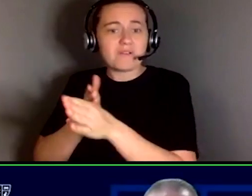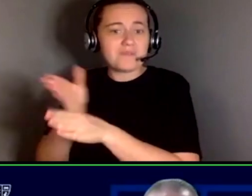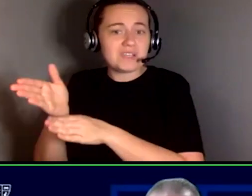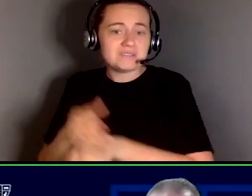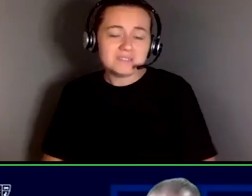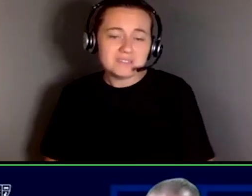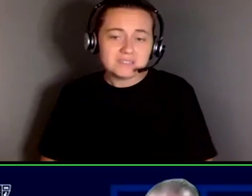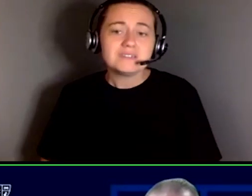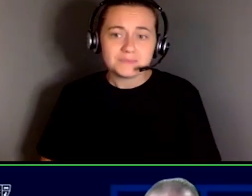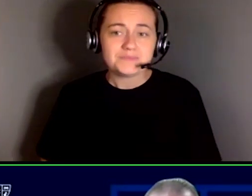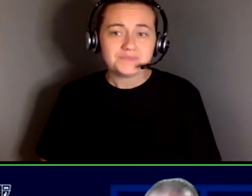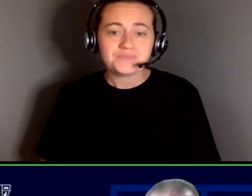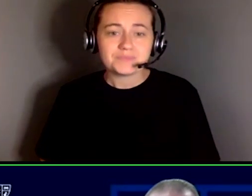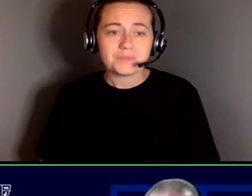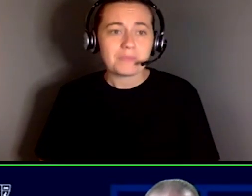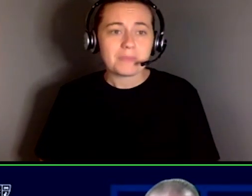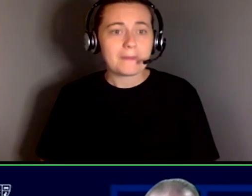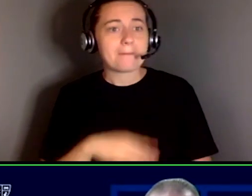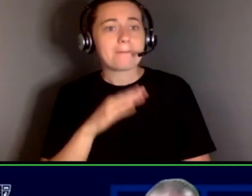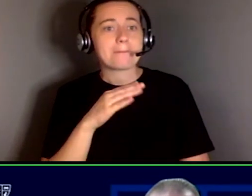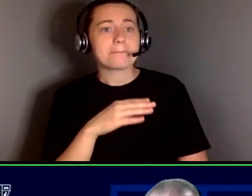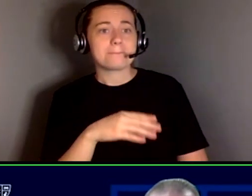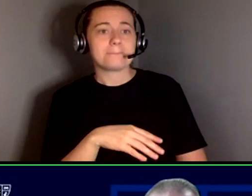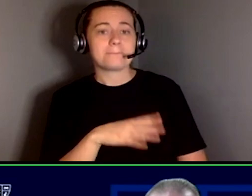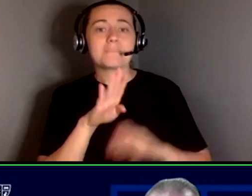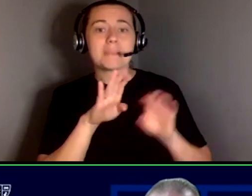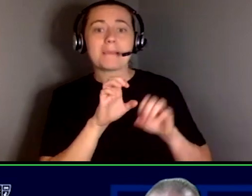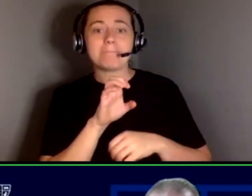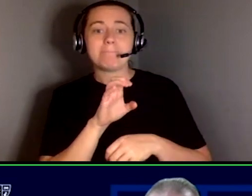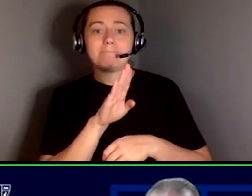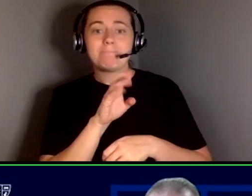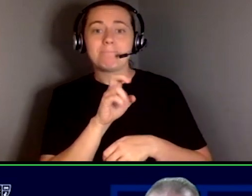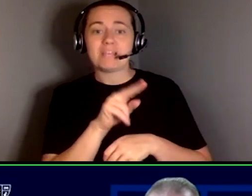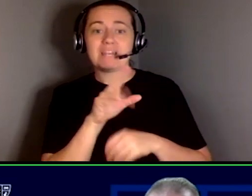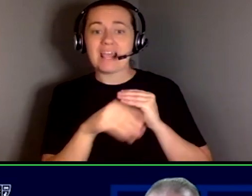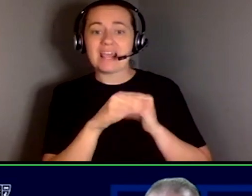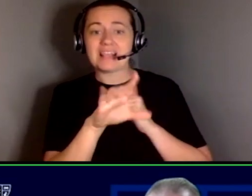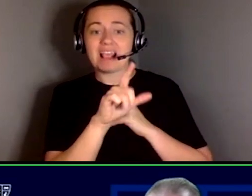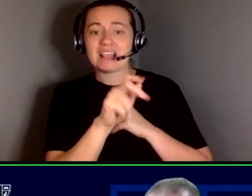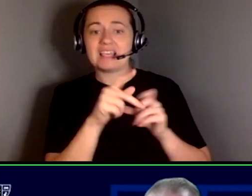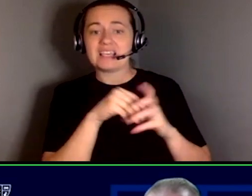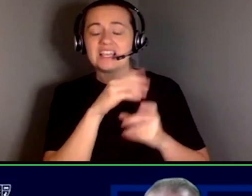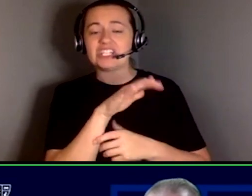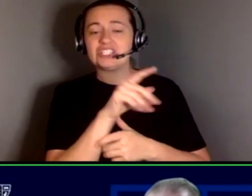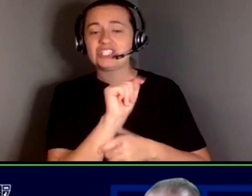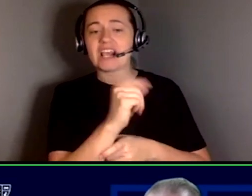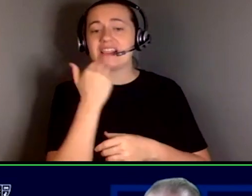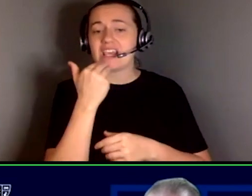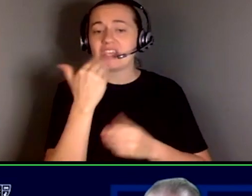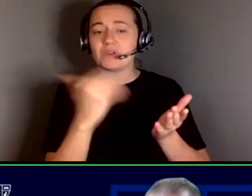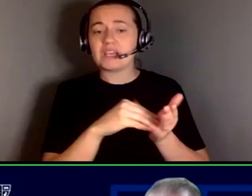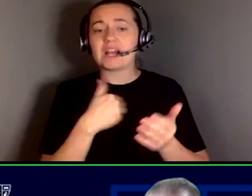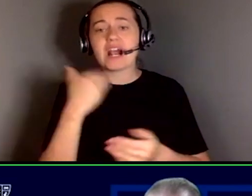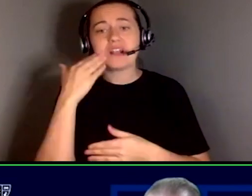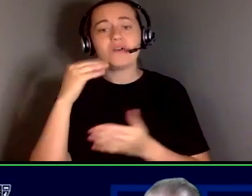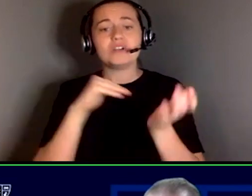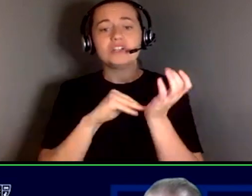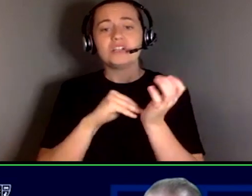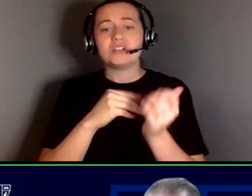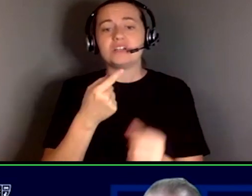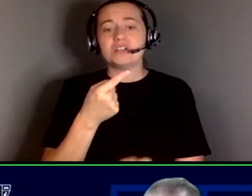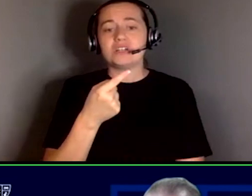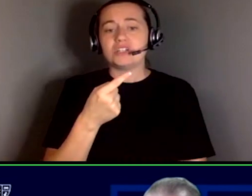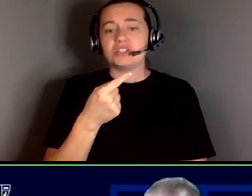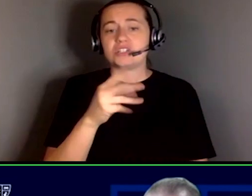Thank you. Um, Ben is going to put that link in the chat and, uh, I want to thank you all again. And I know Dr. Gwynne wanted to close us